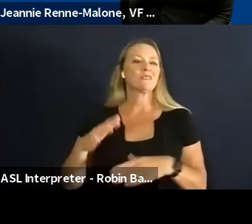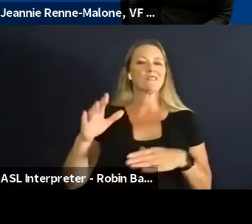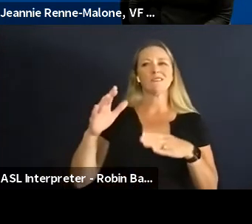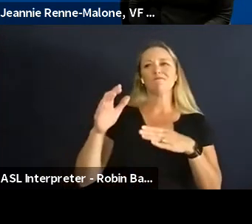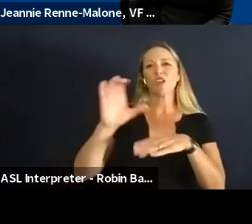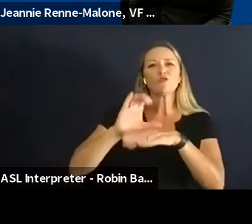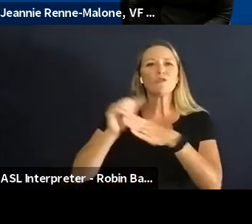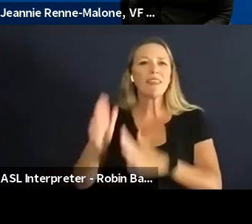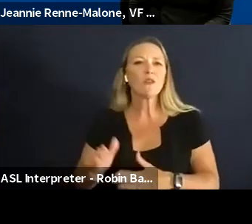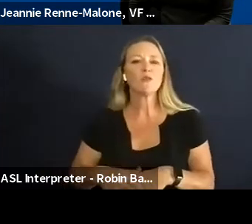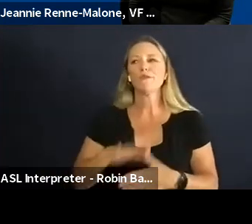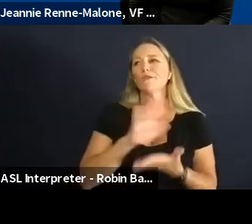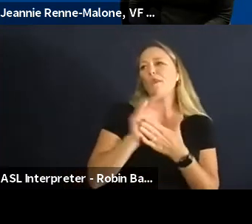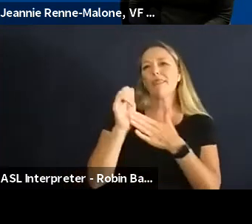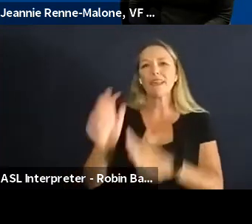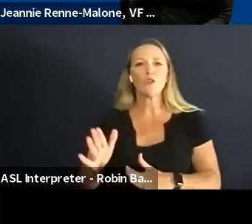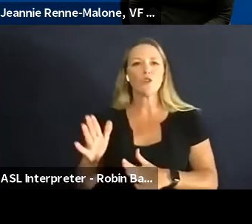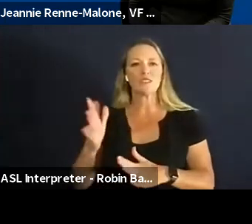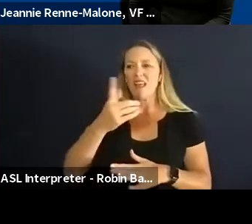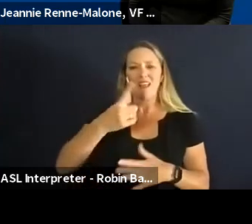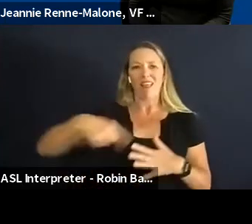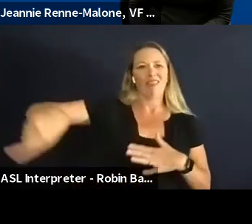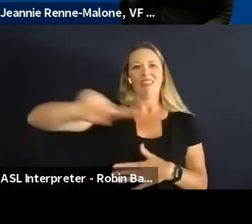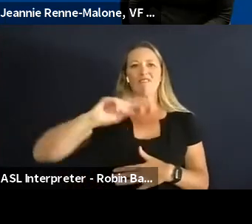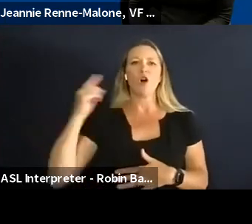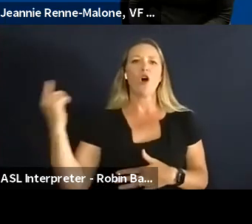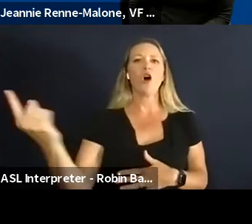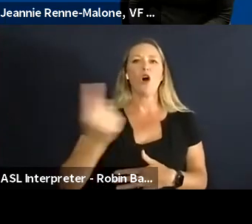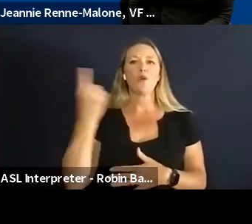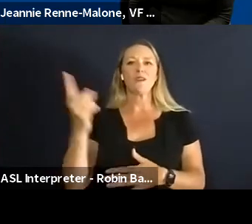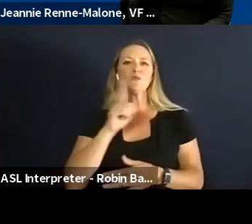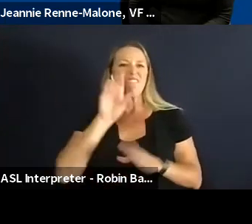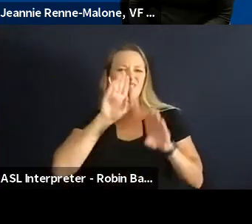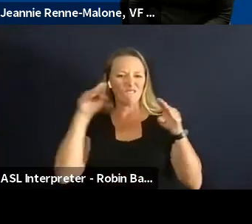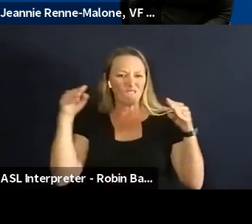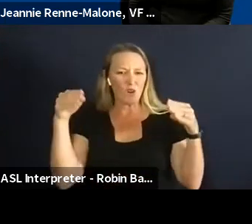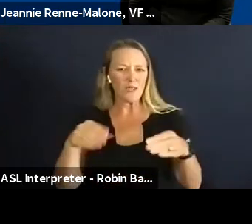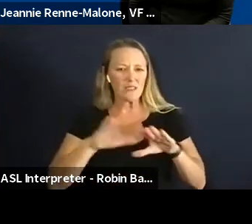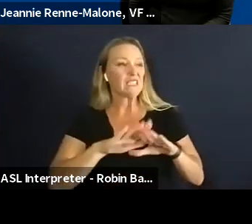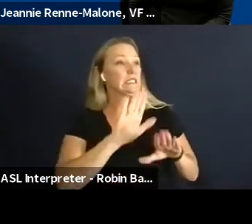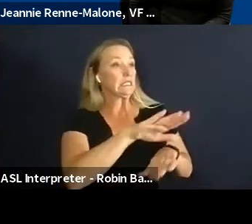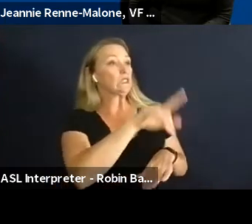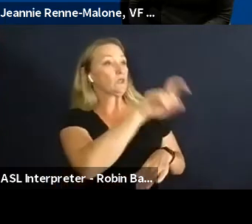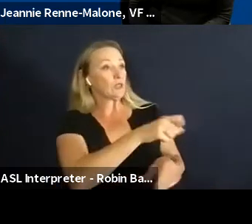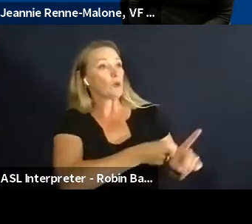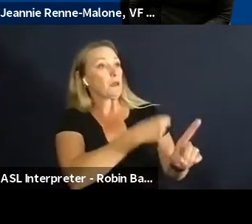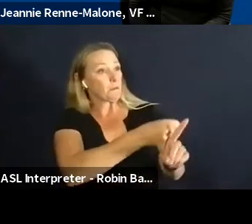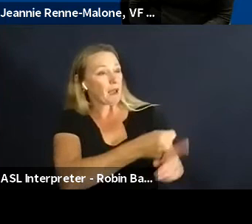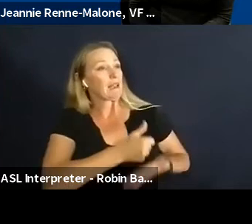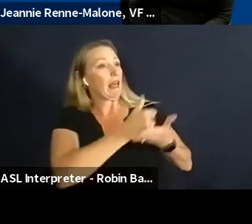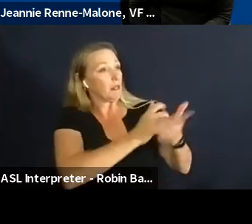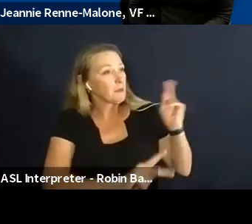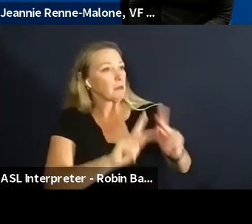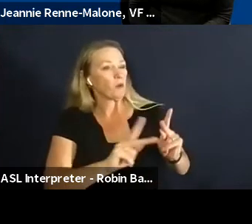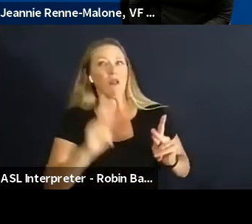they've always put like making a difference in people's lives into me so I want to that's something that I've always